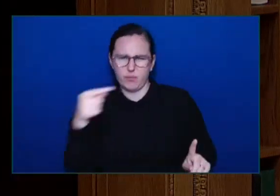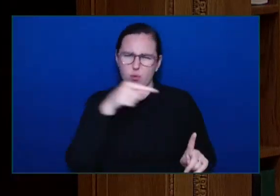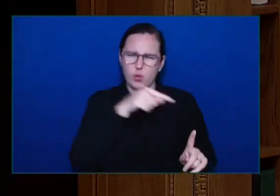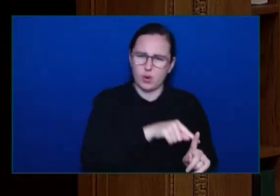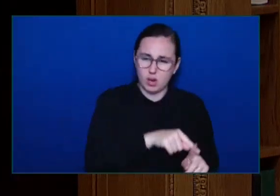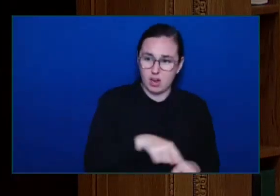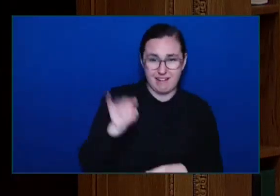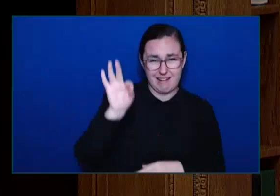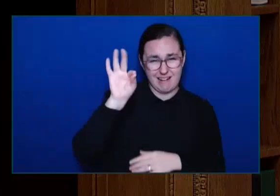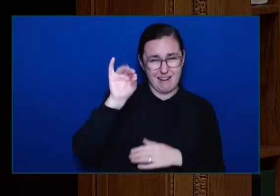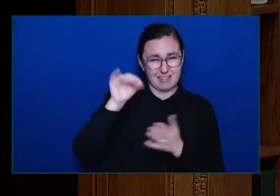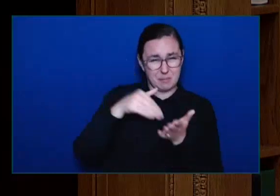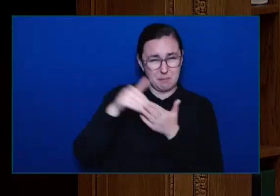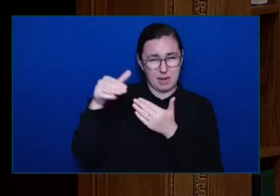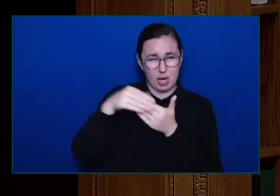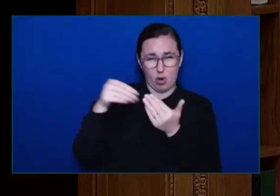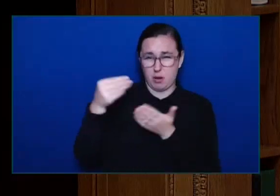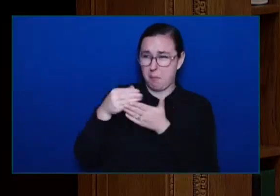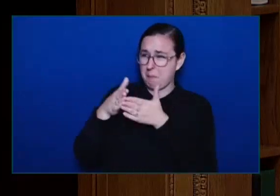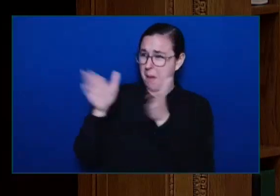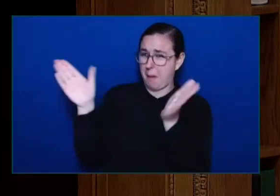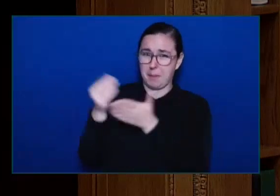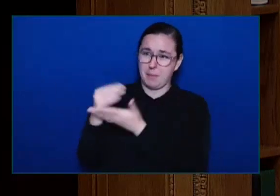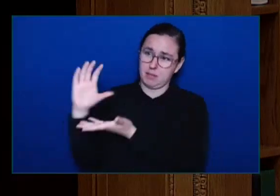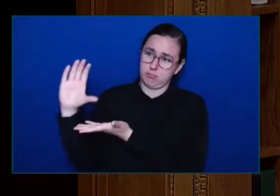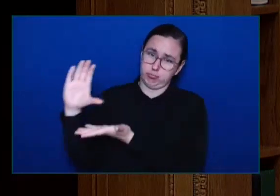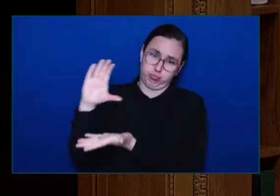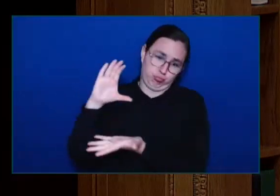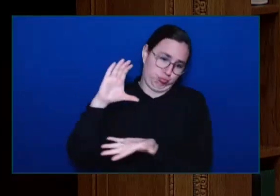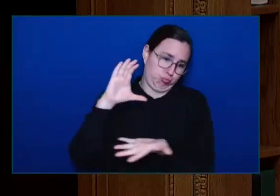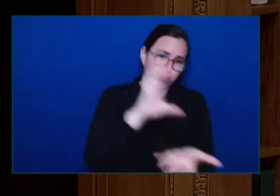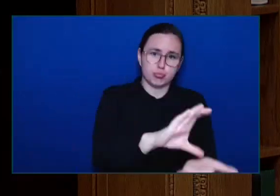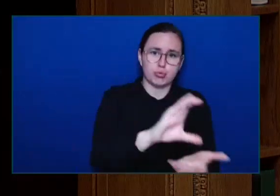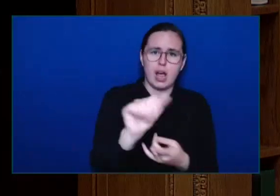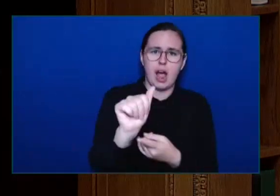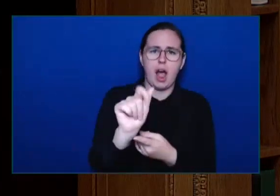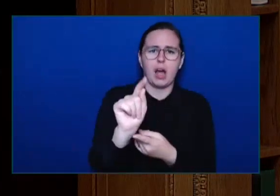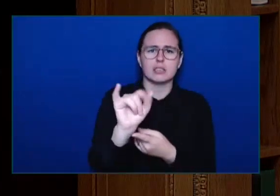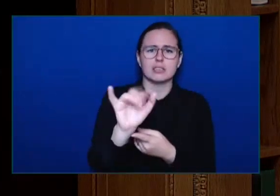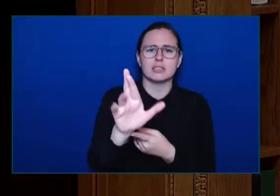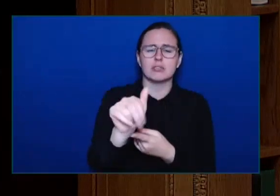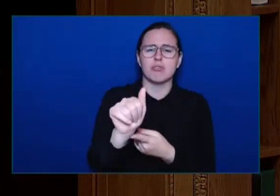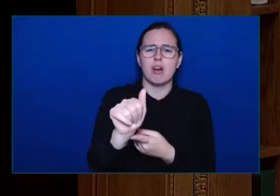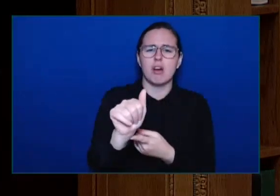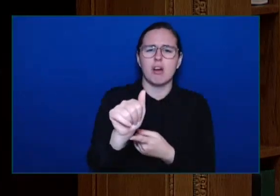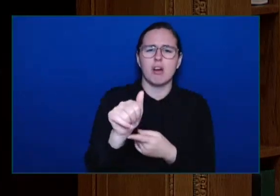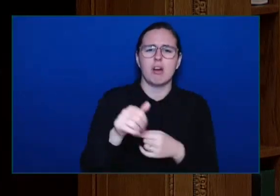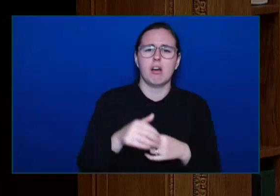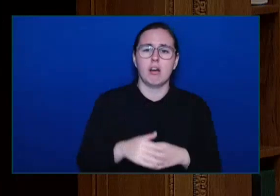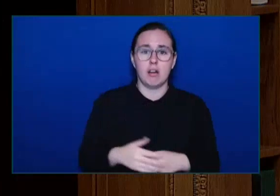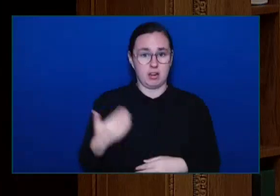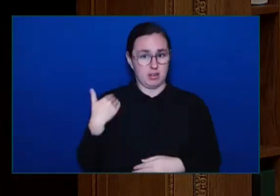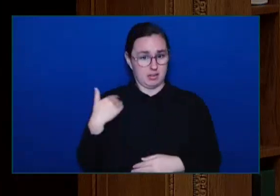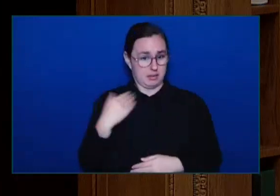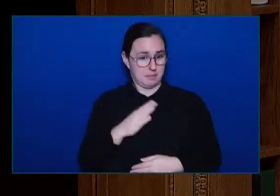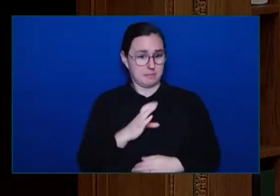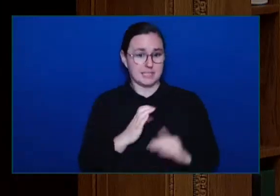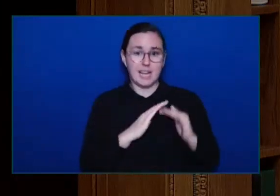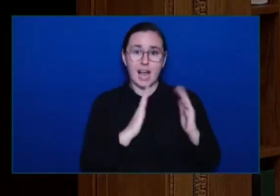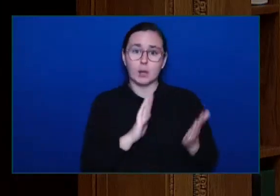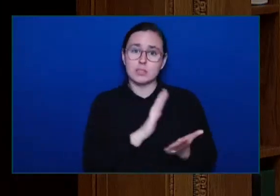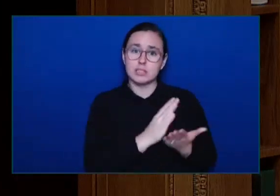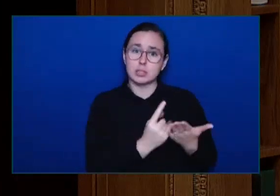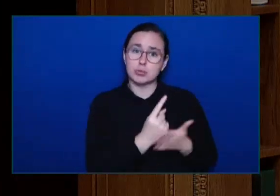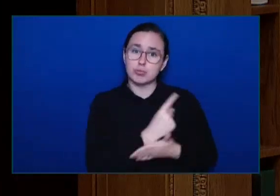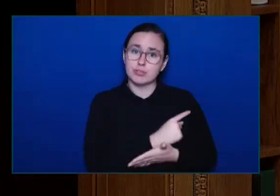the completion of BC Housing's Most recent financial review Review The financial review for fiscal year 2020 Contained